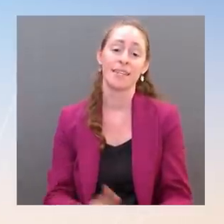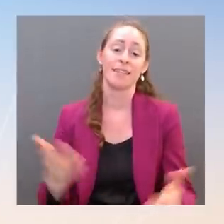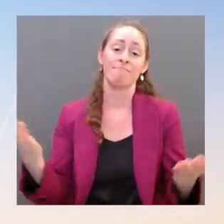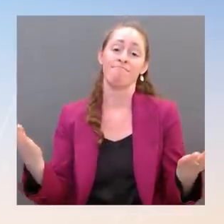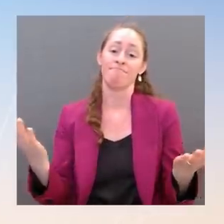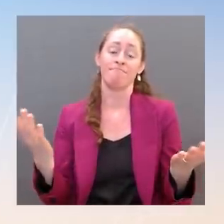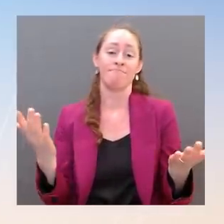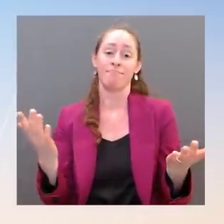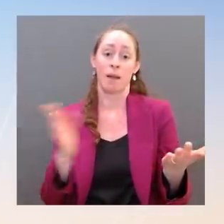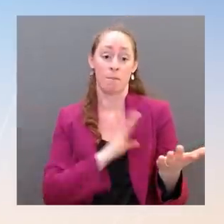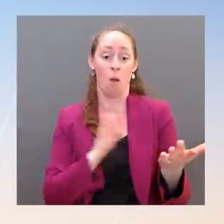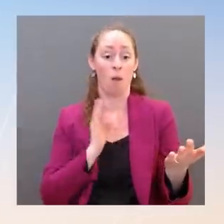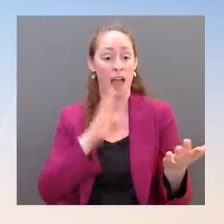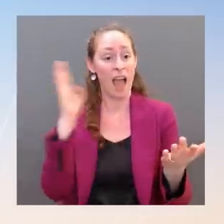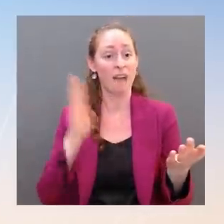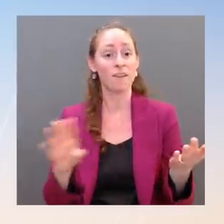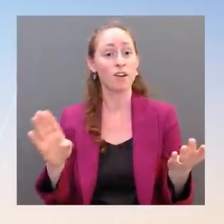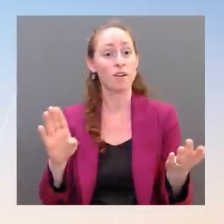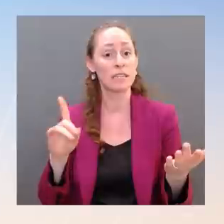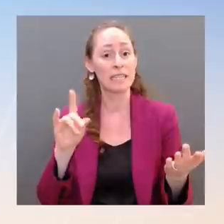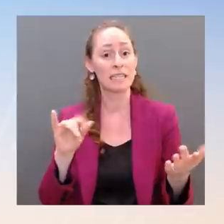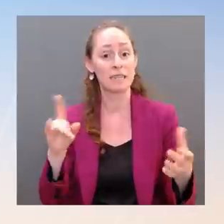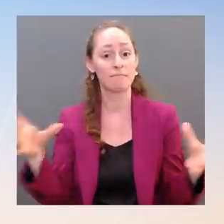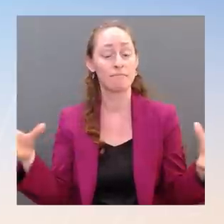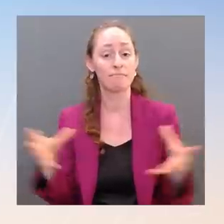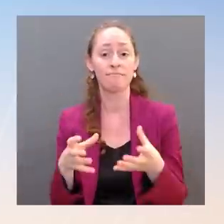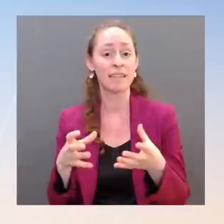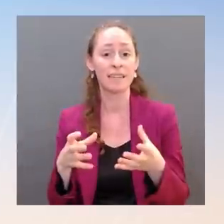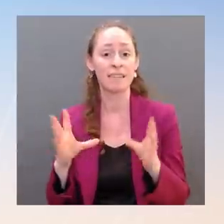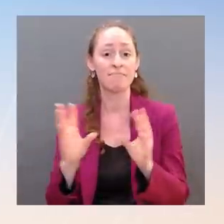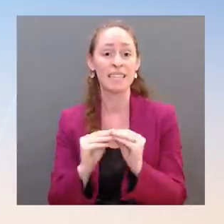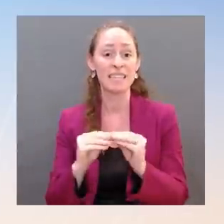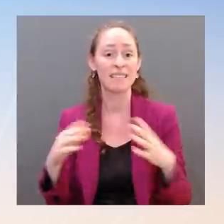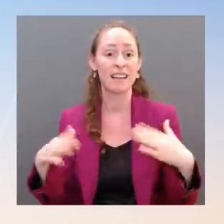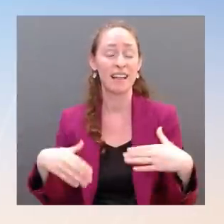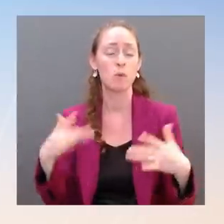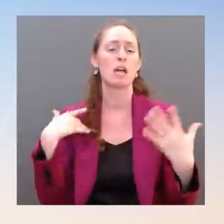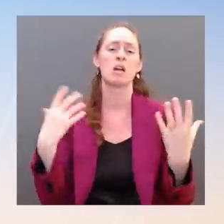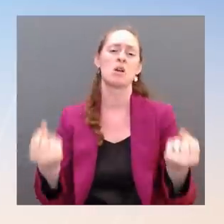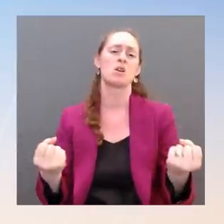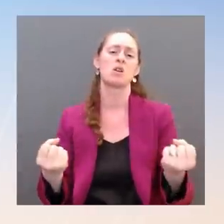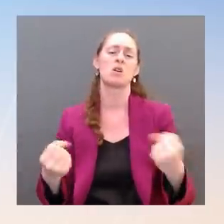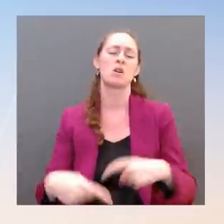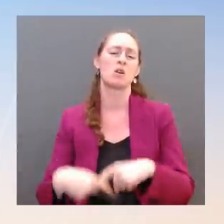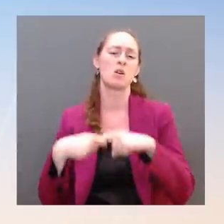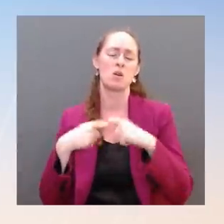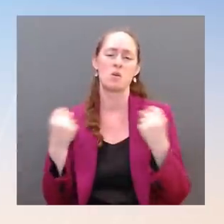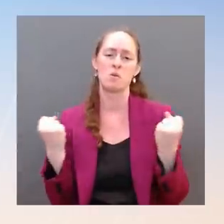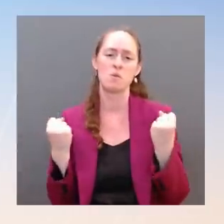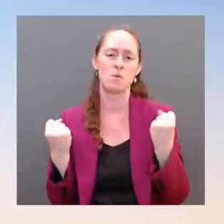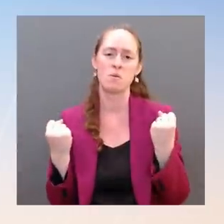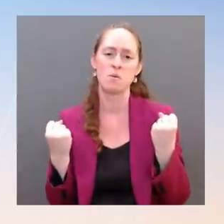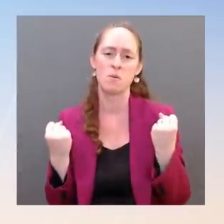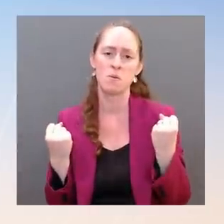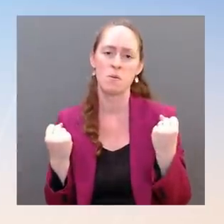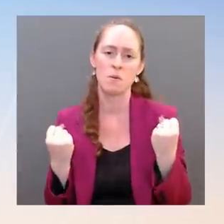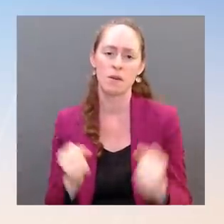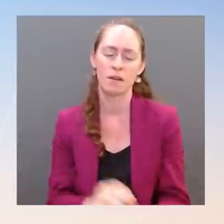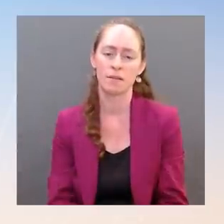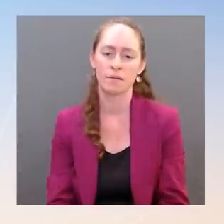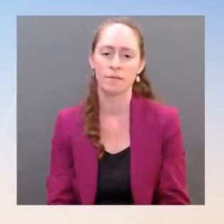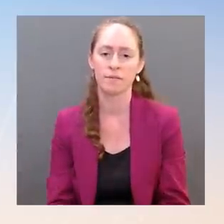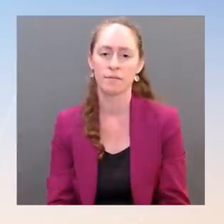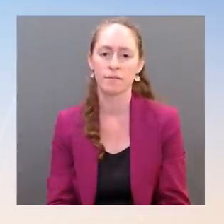is is pausing in the sense that it will not convene while former Secretary Chertoff and former Deputy A.G.